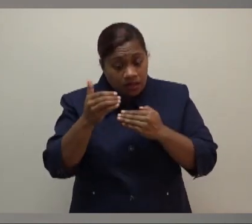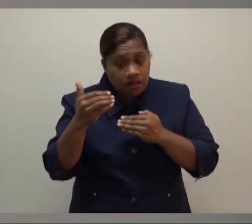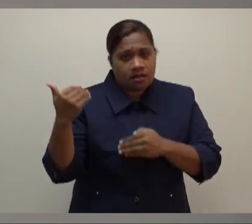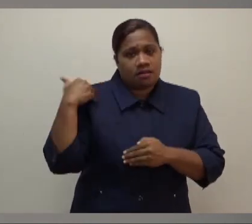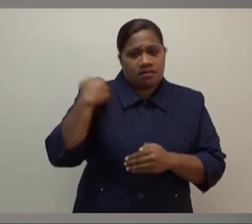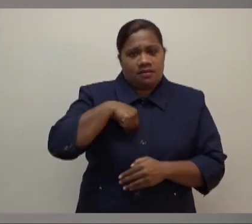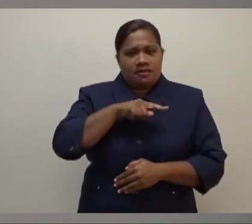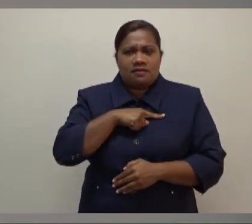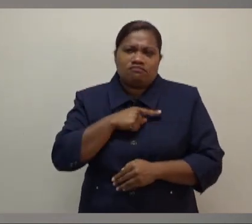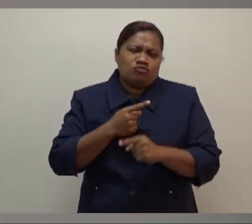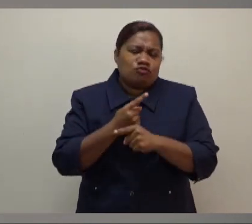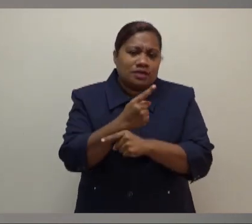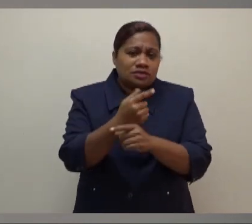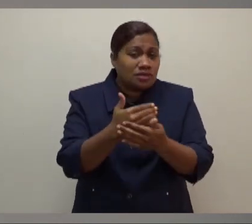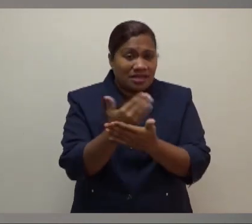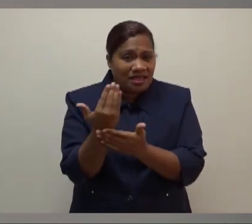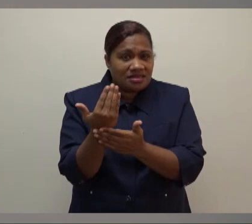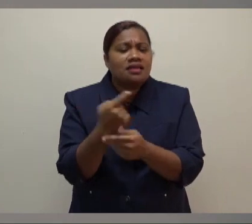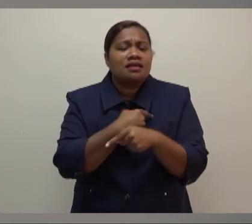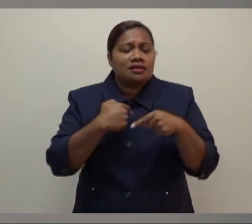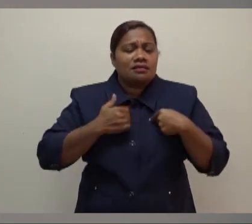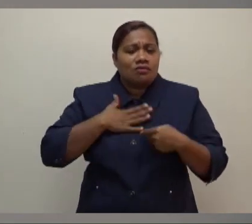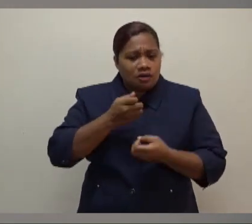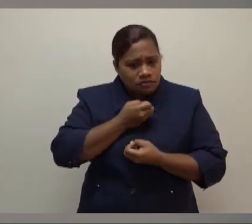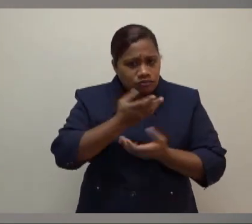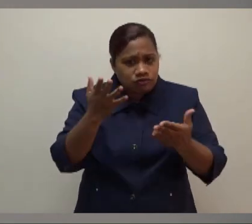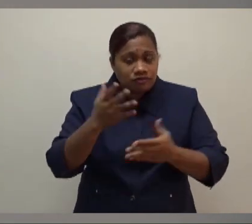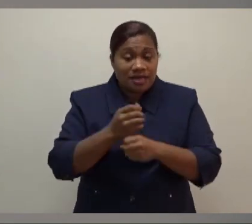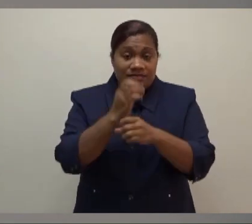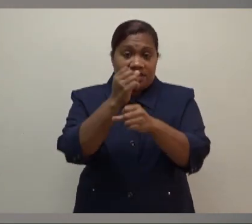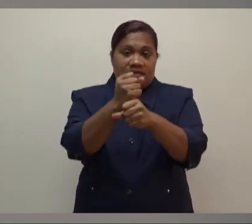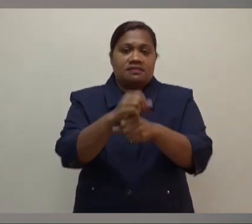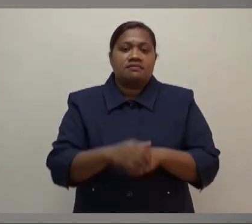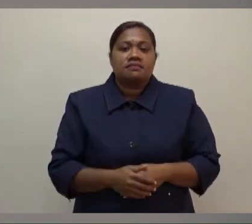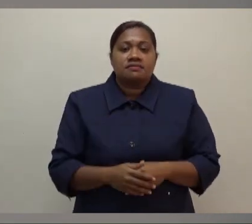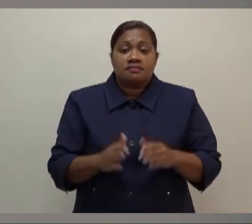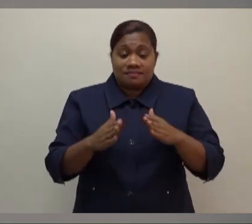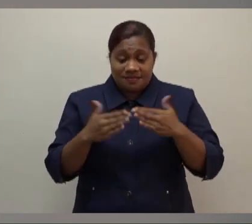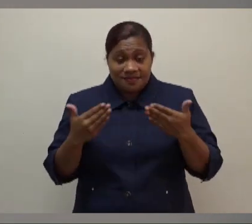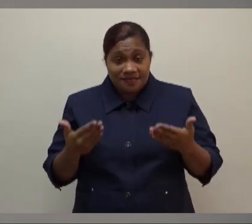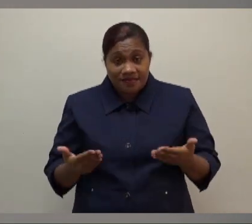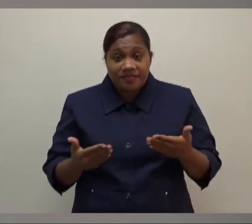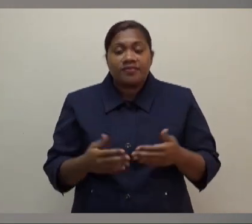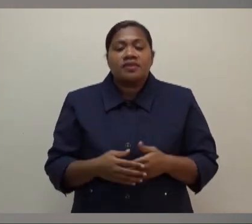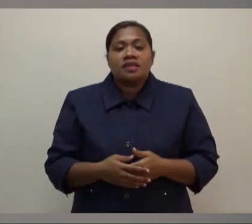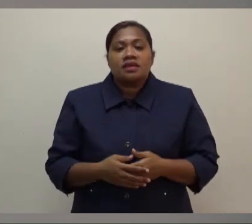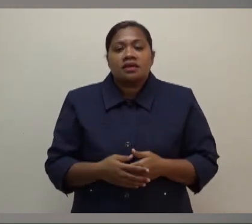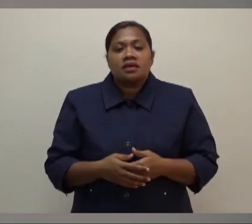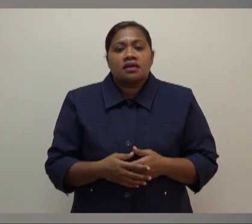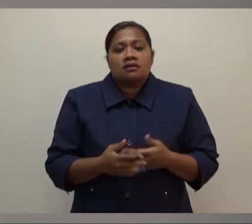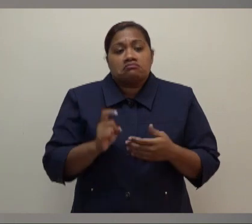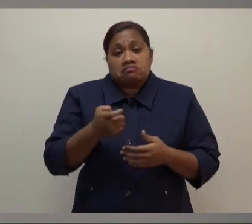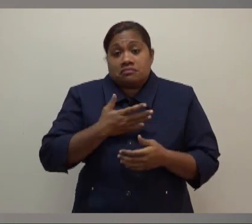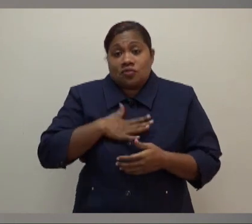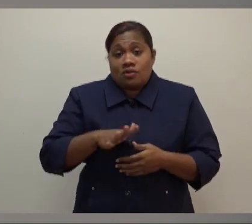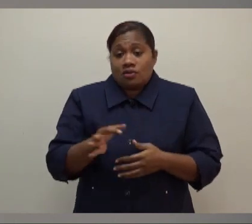days. And we wanted to give you a quick update on that. We'll now be able to take any questions that you